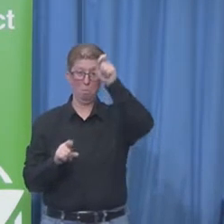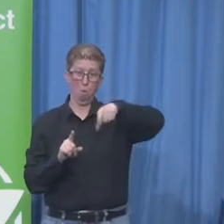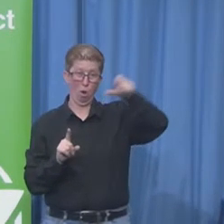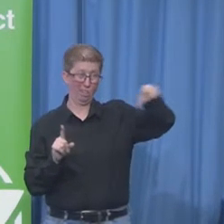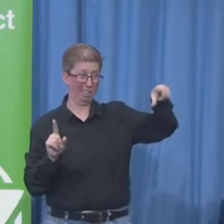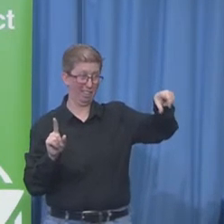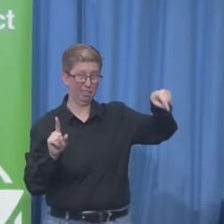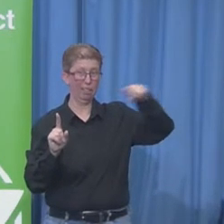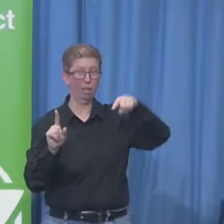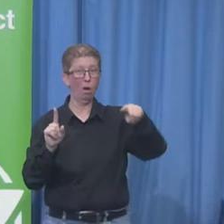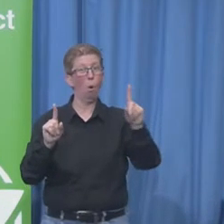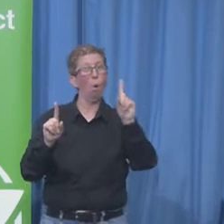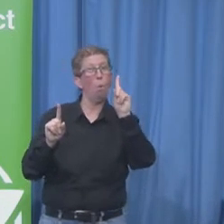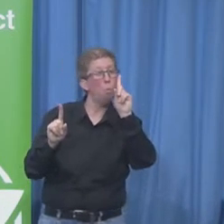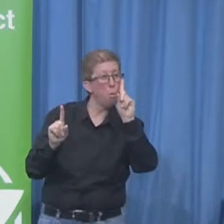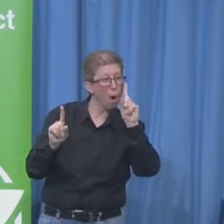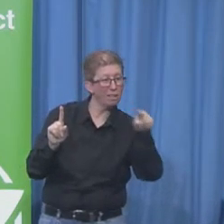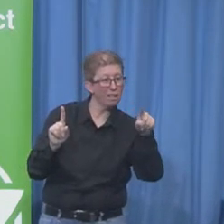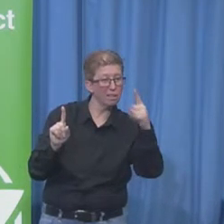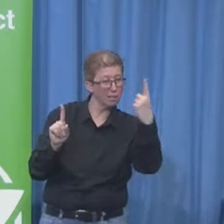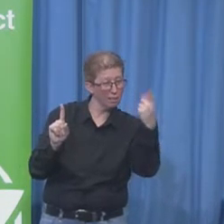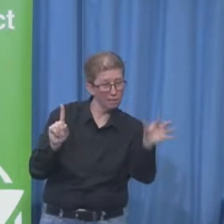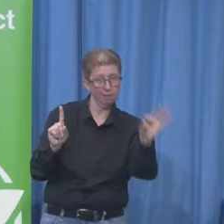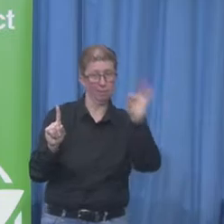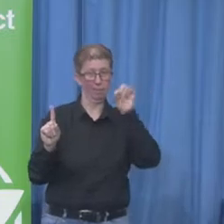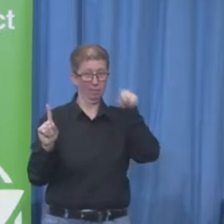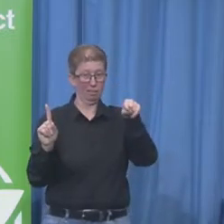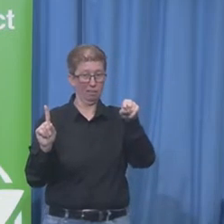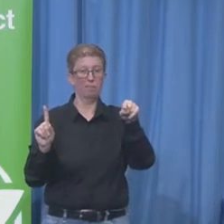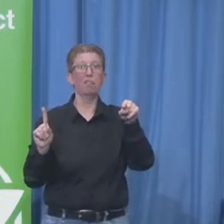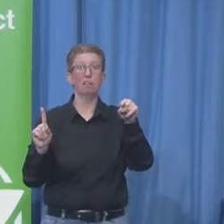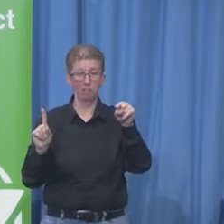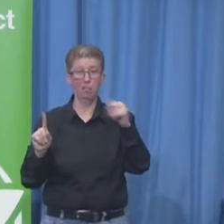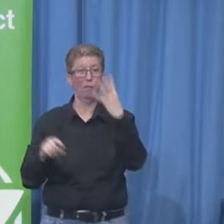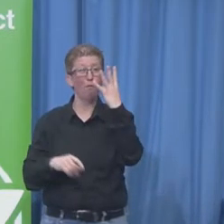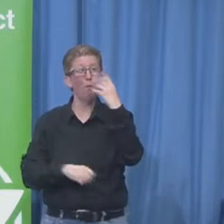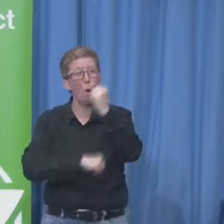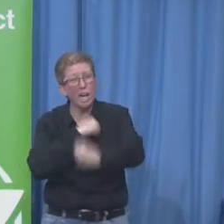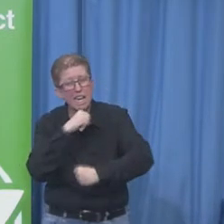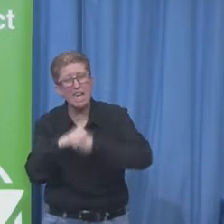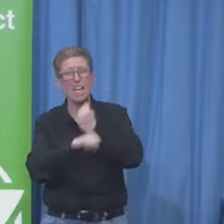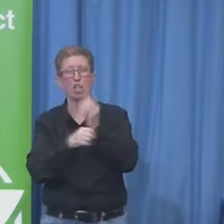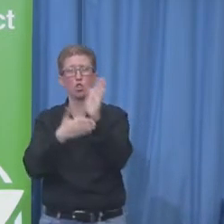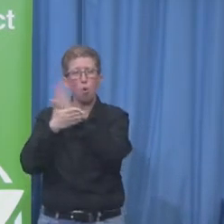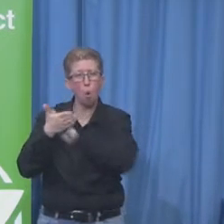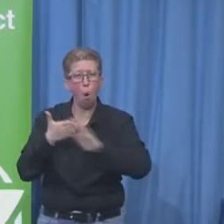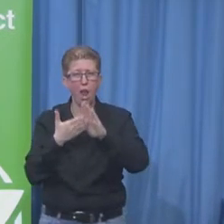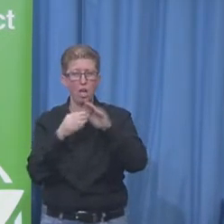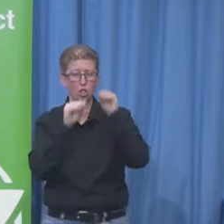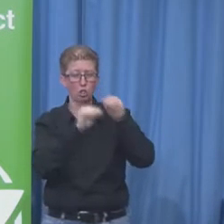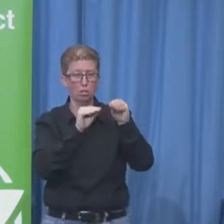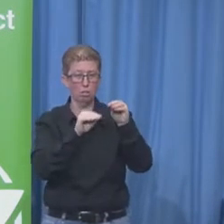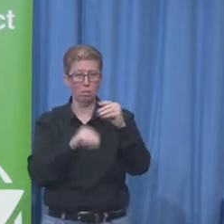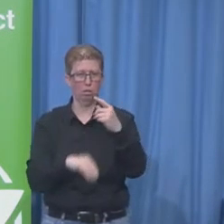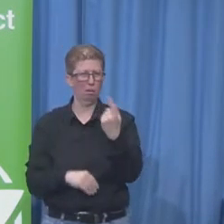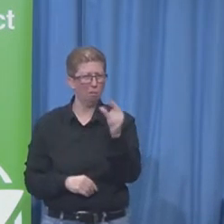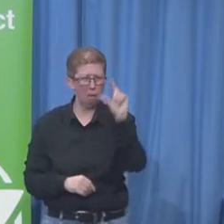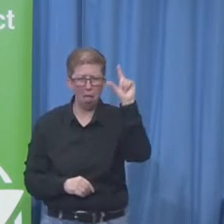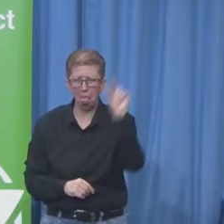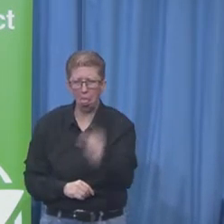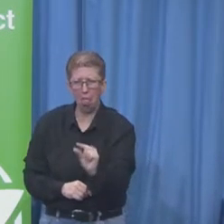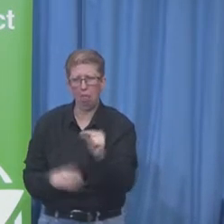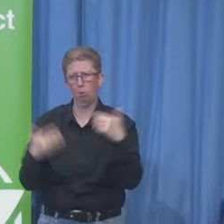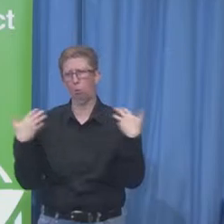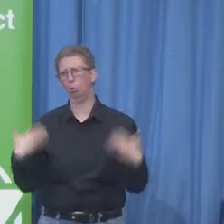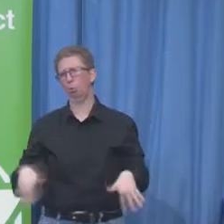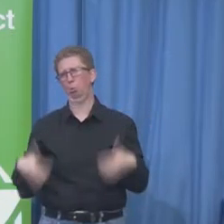any kind of full-time work experience, and any kind of discipline that we call STEM, science, technology, engineering, and math. That's a very